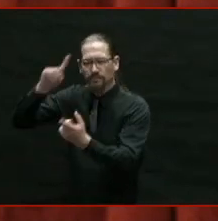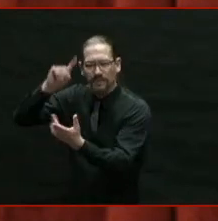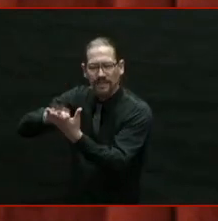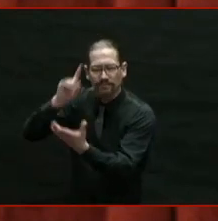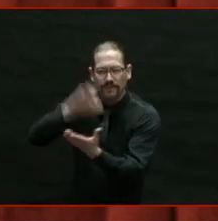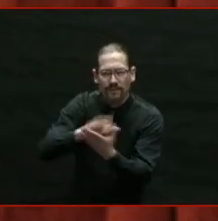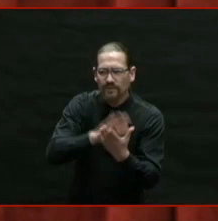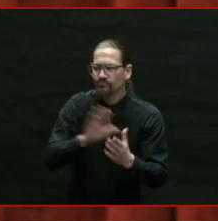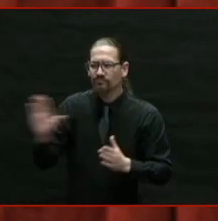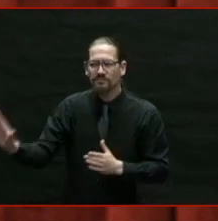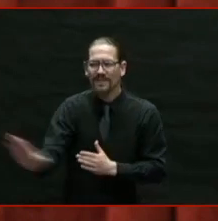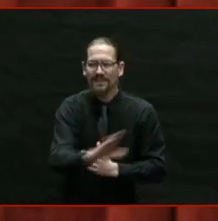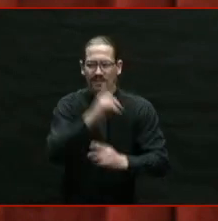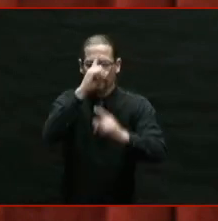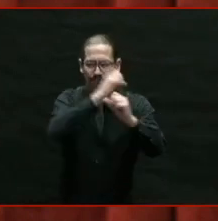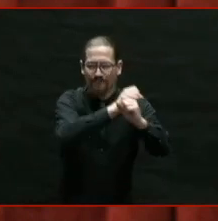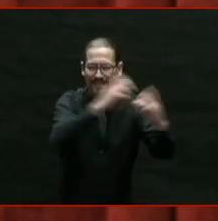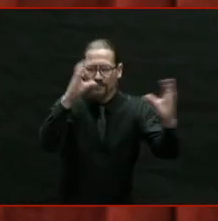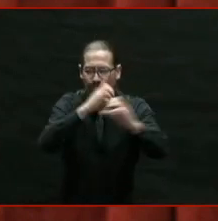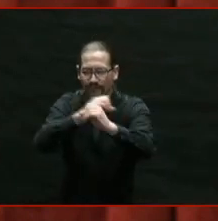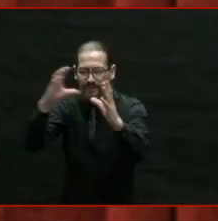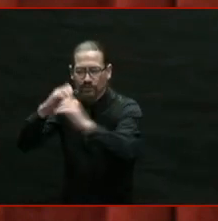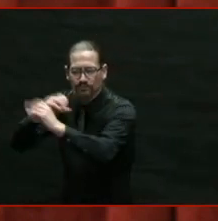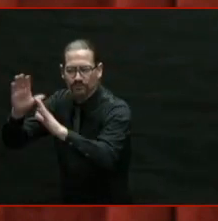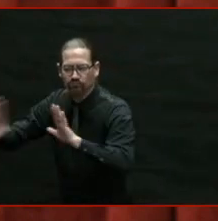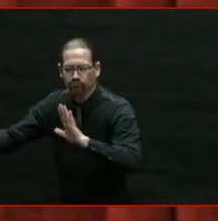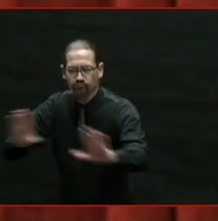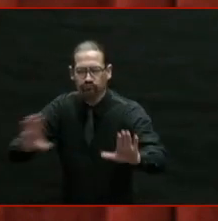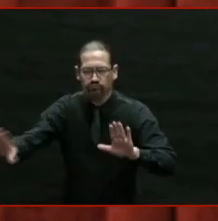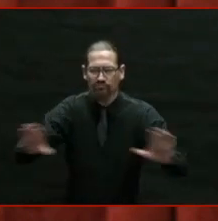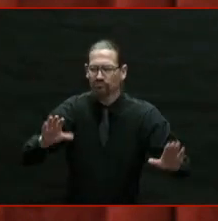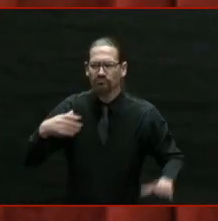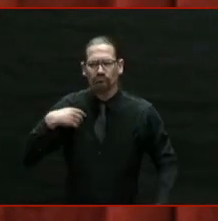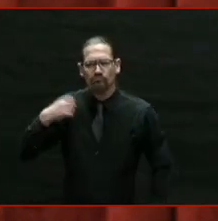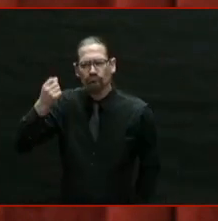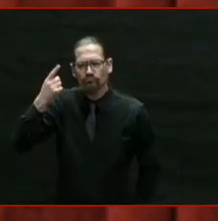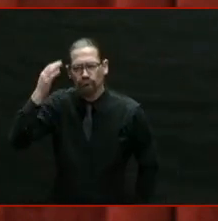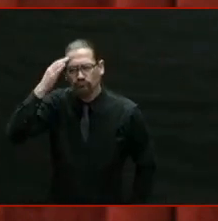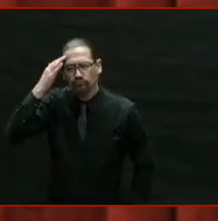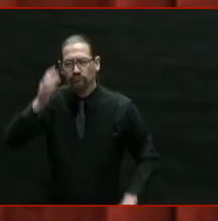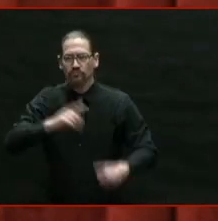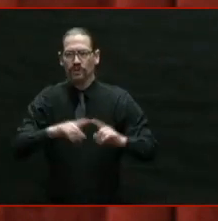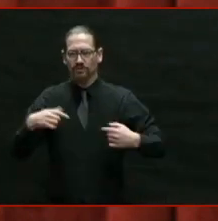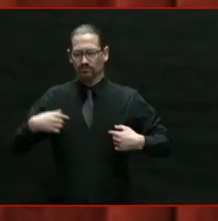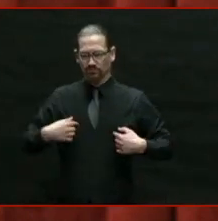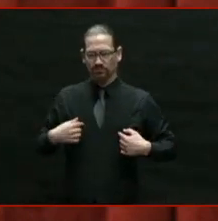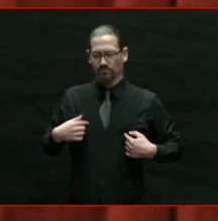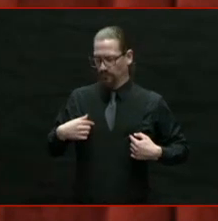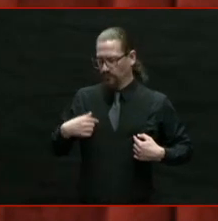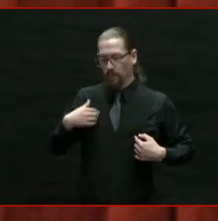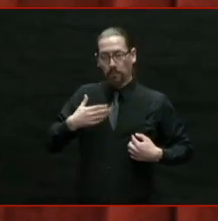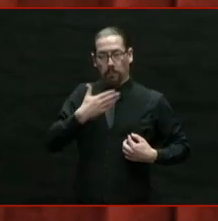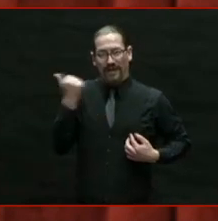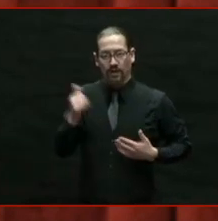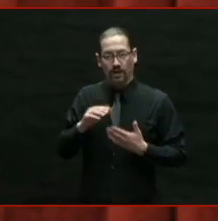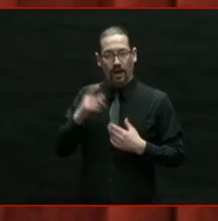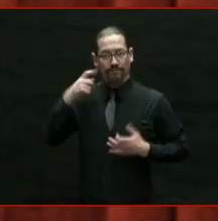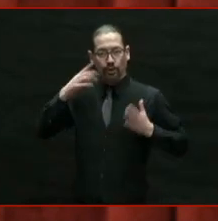You've made me a much better person and a better governor. So thank you.